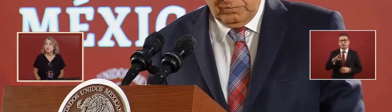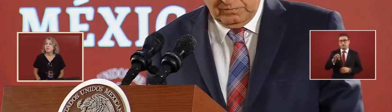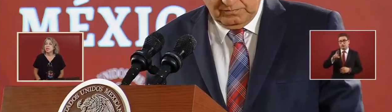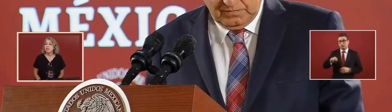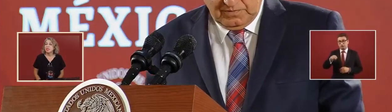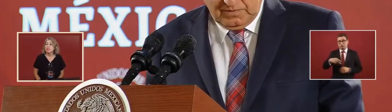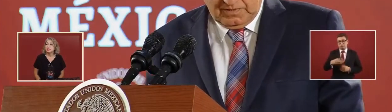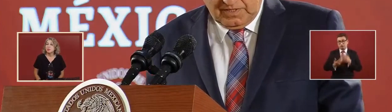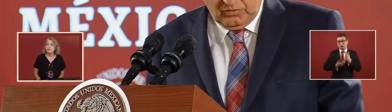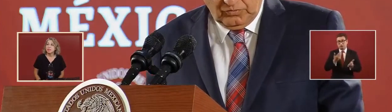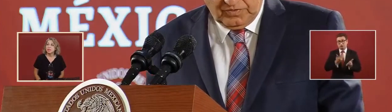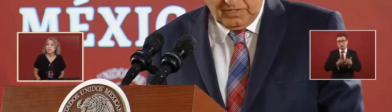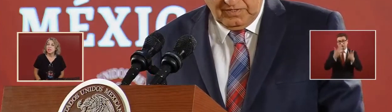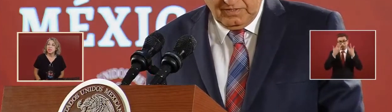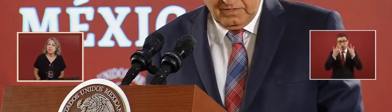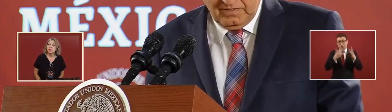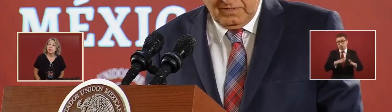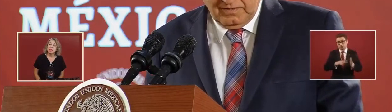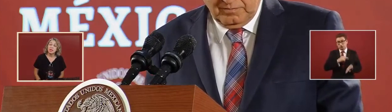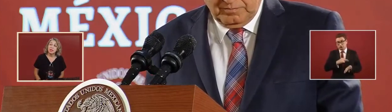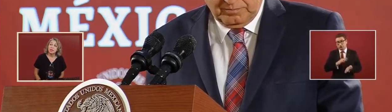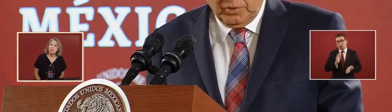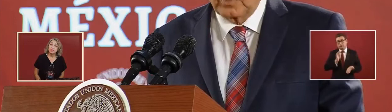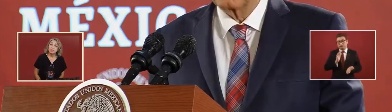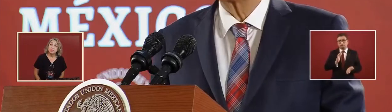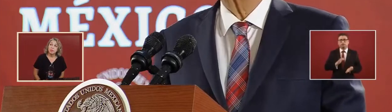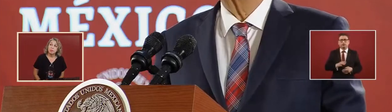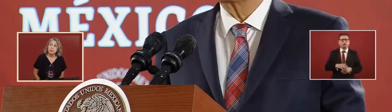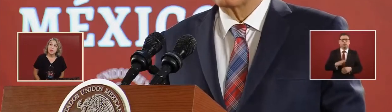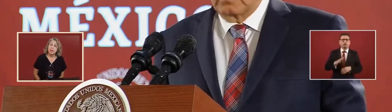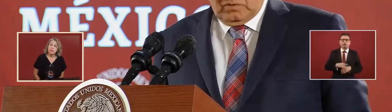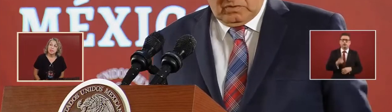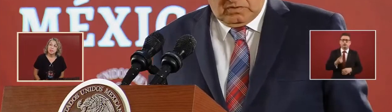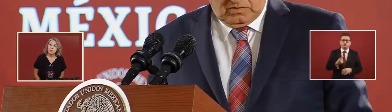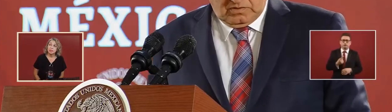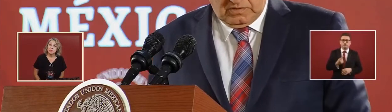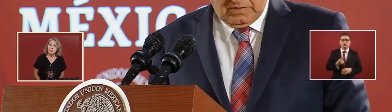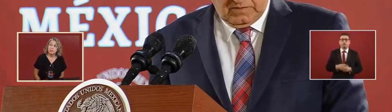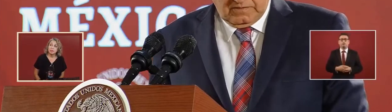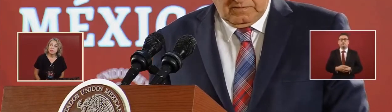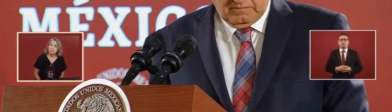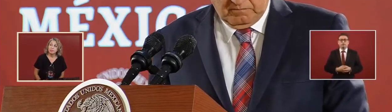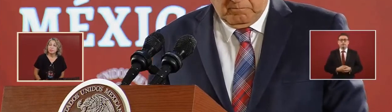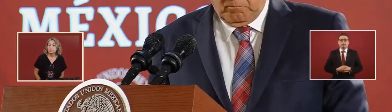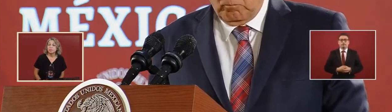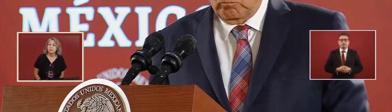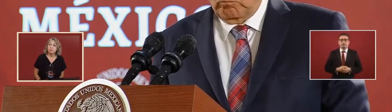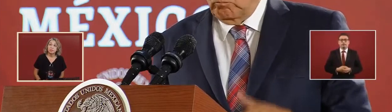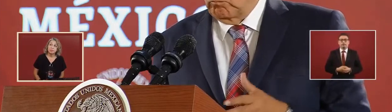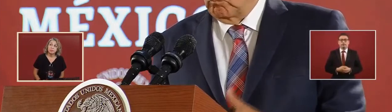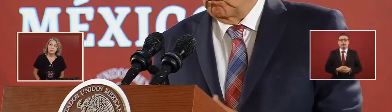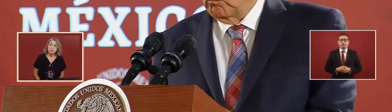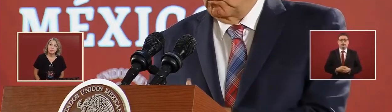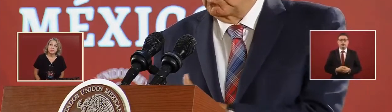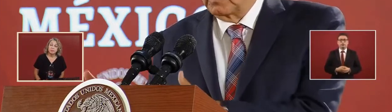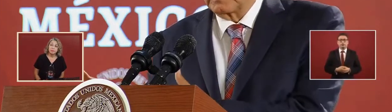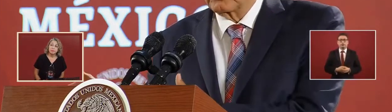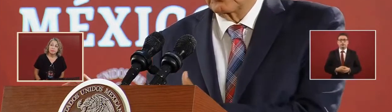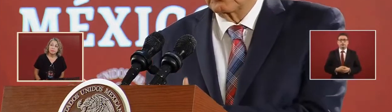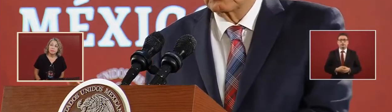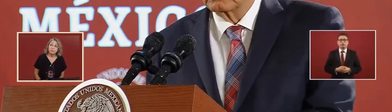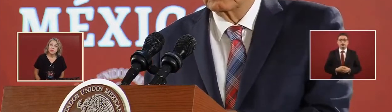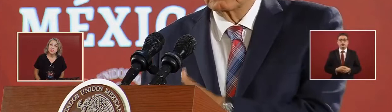because due to a text